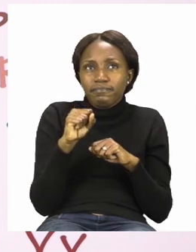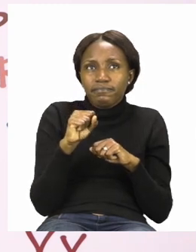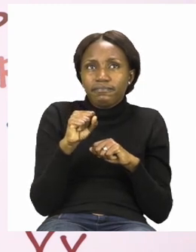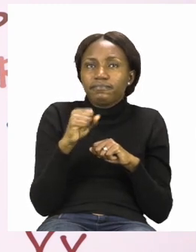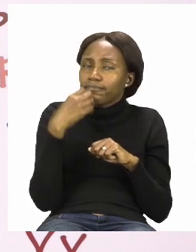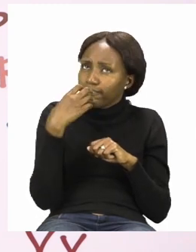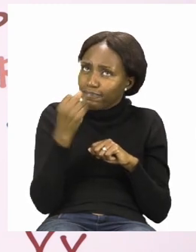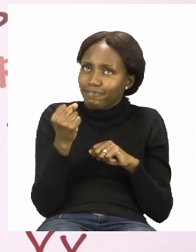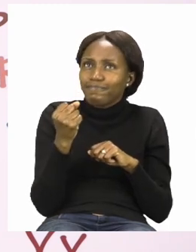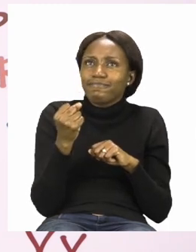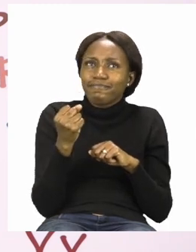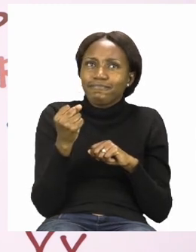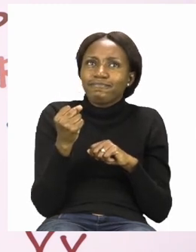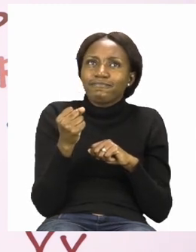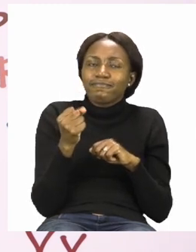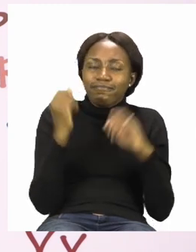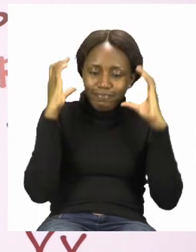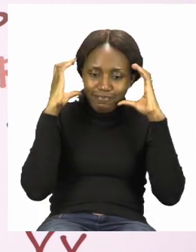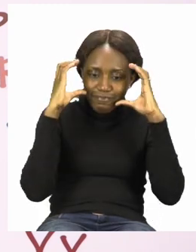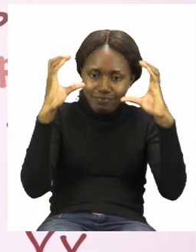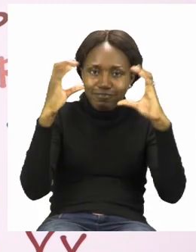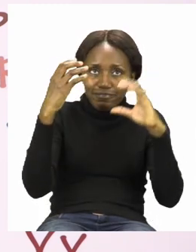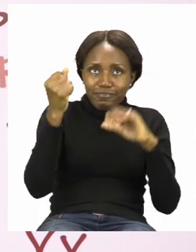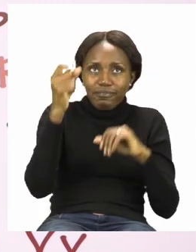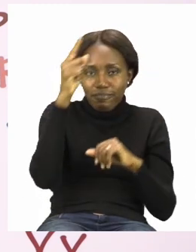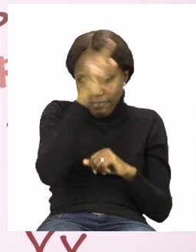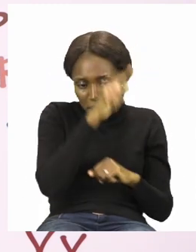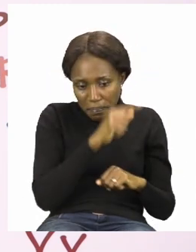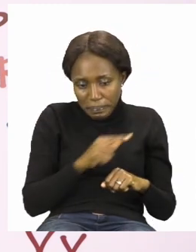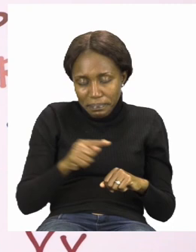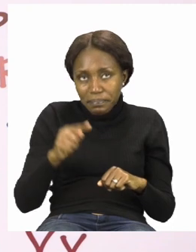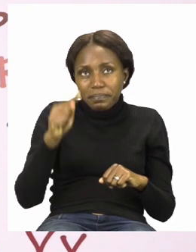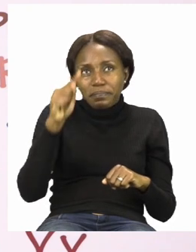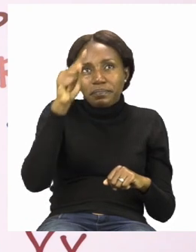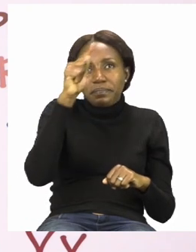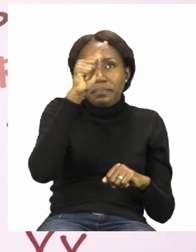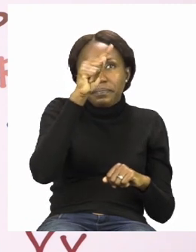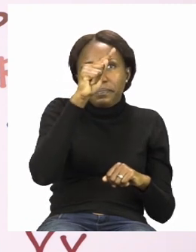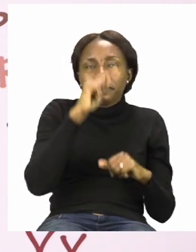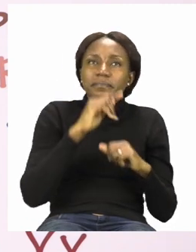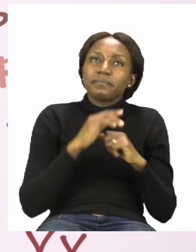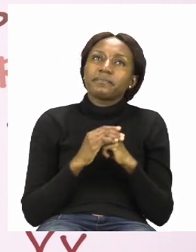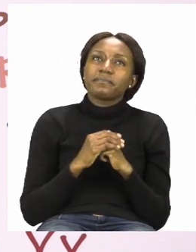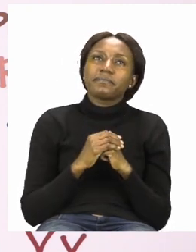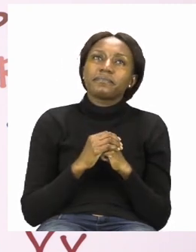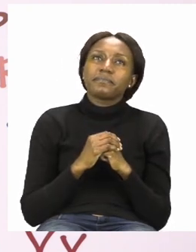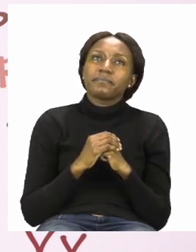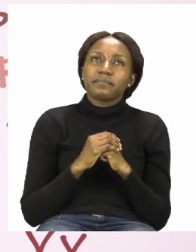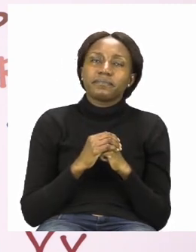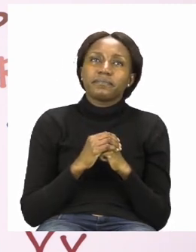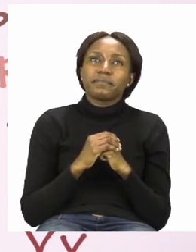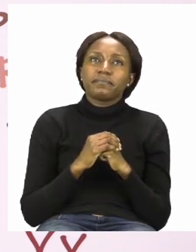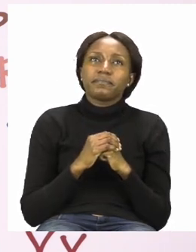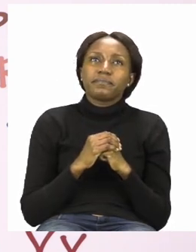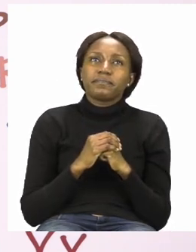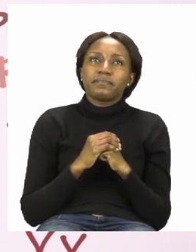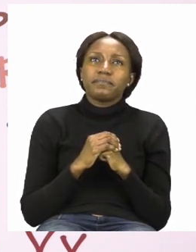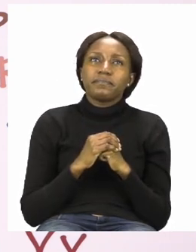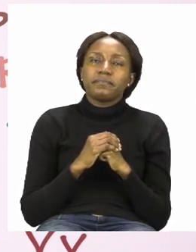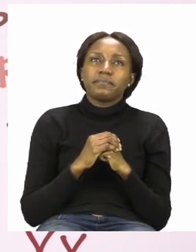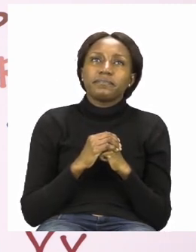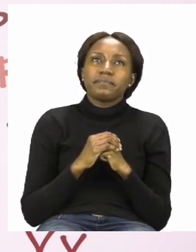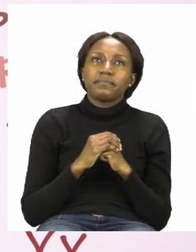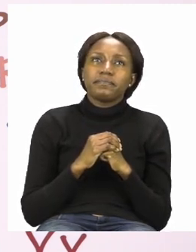our word bus. So we're going to circle it slowly boys and girls. Make sure that we can still see the letters.